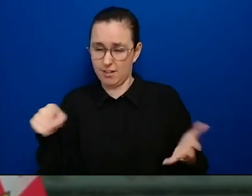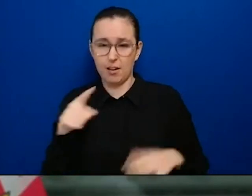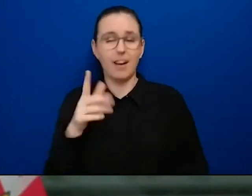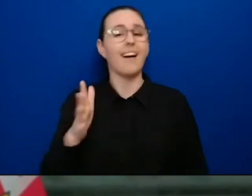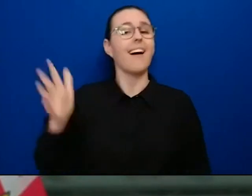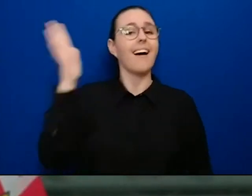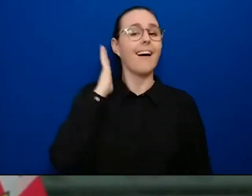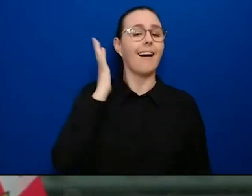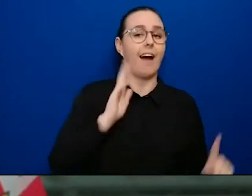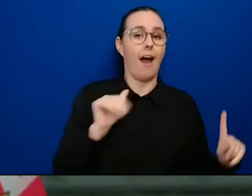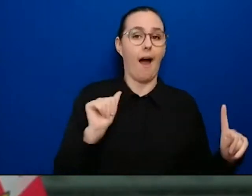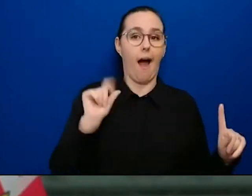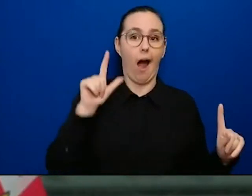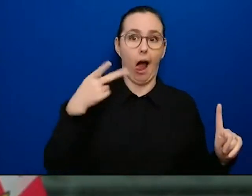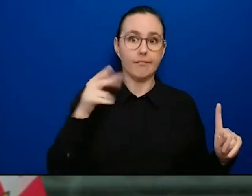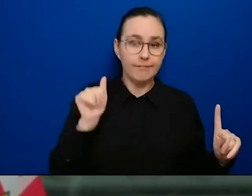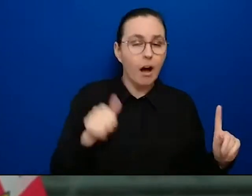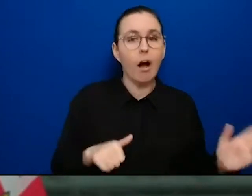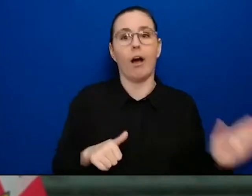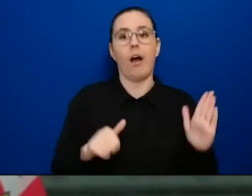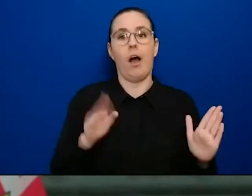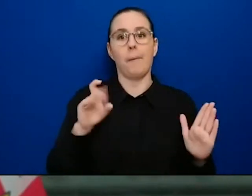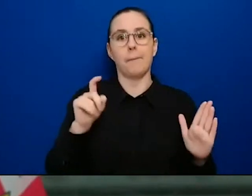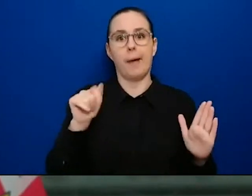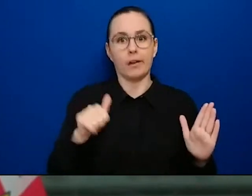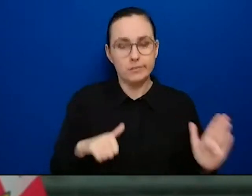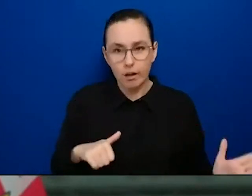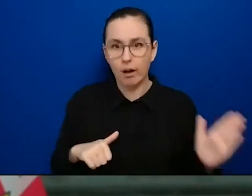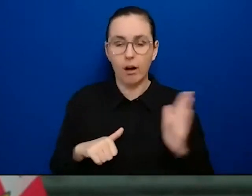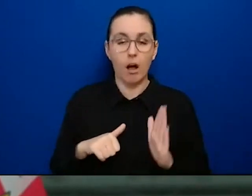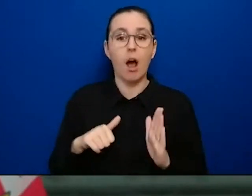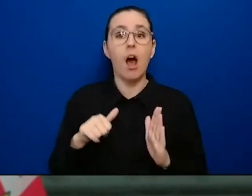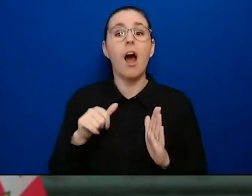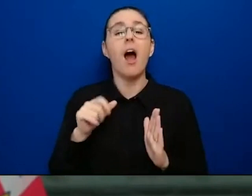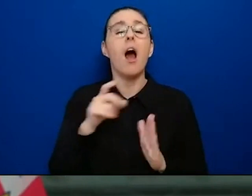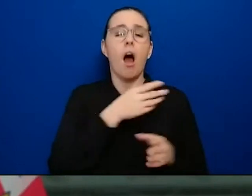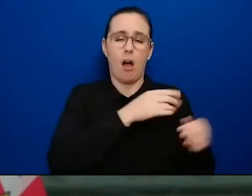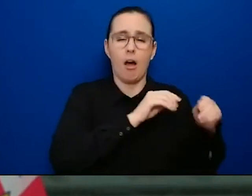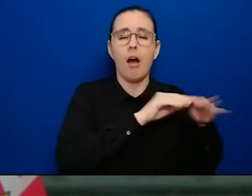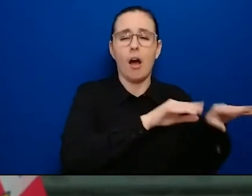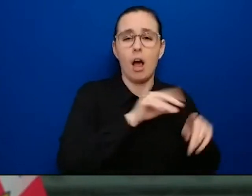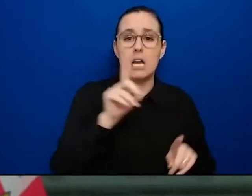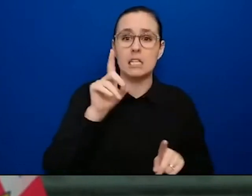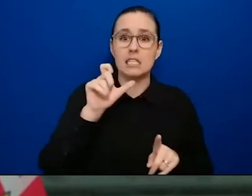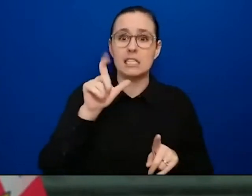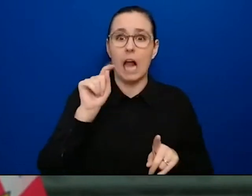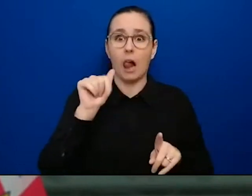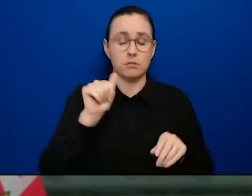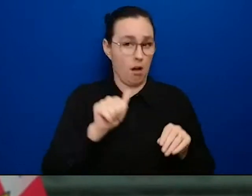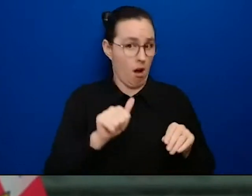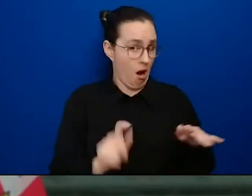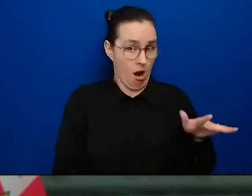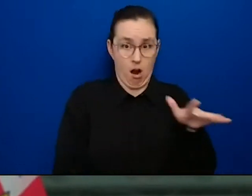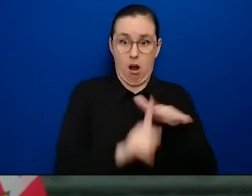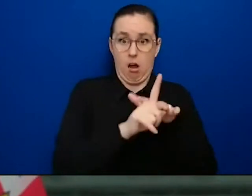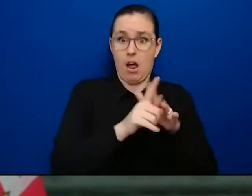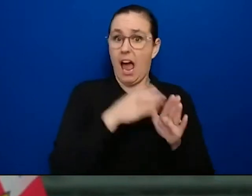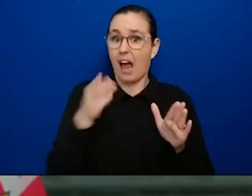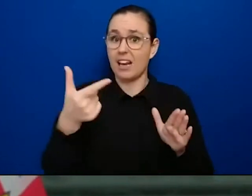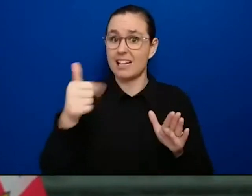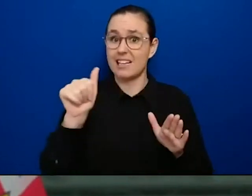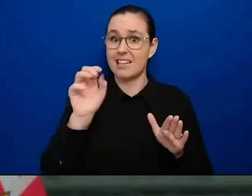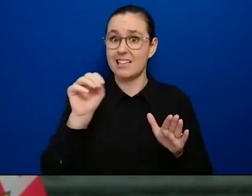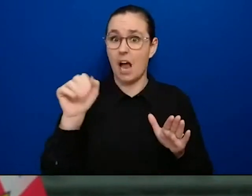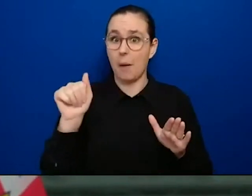earlier on for us, we had, we had the alpha and gamma that were competing with each other. then eventually both of them were overtaken